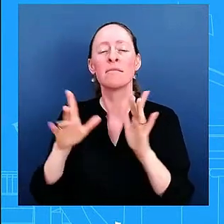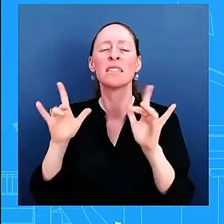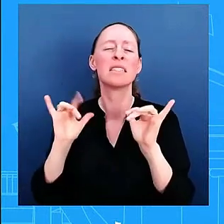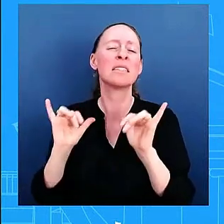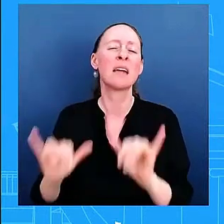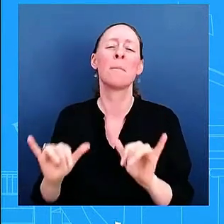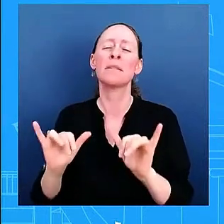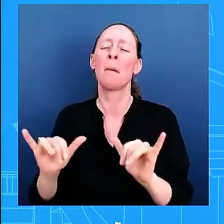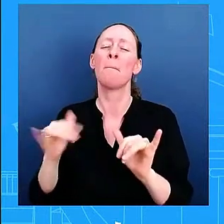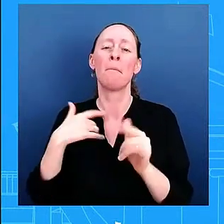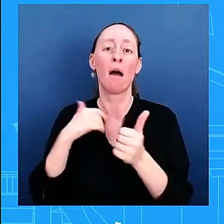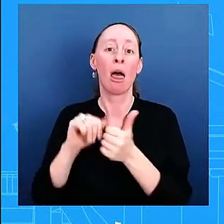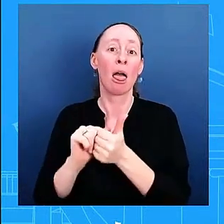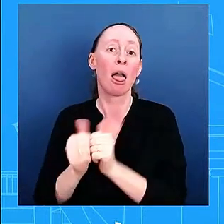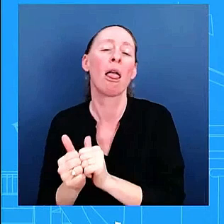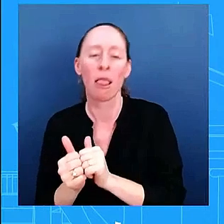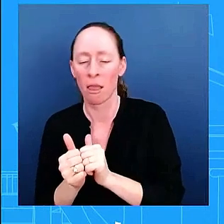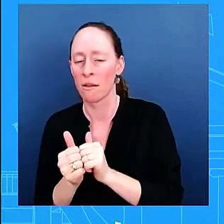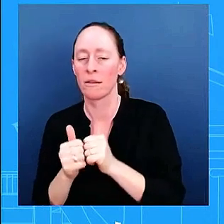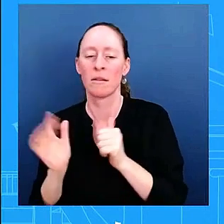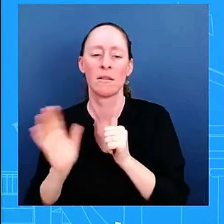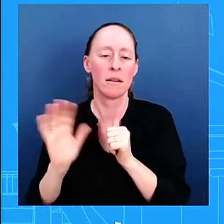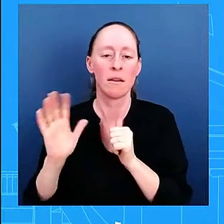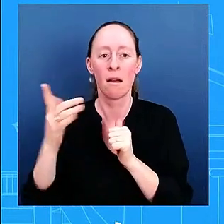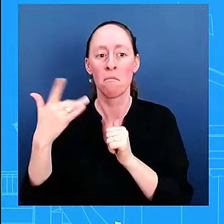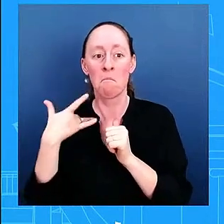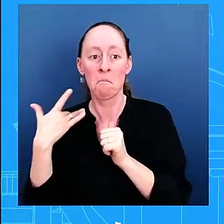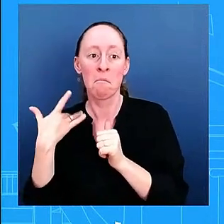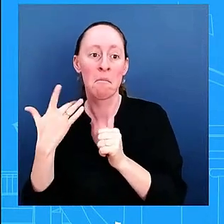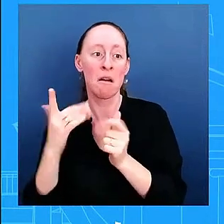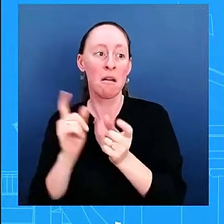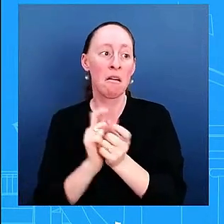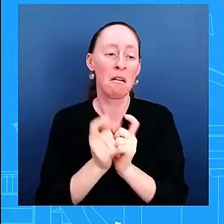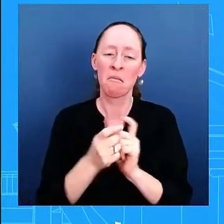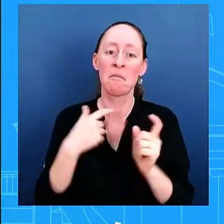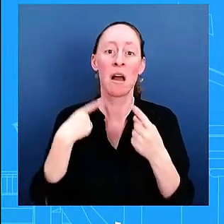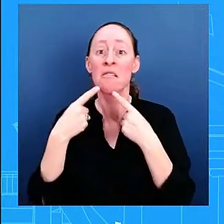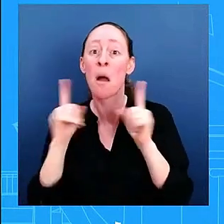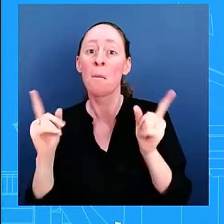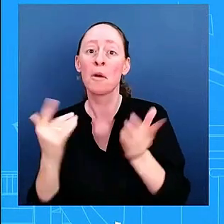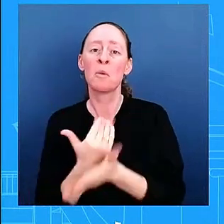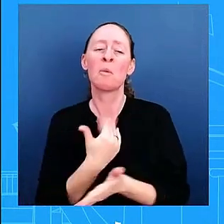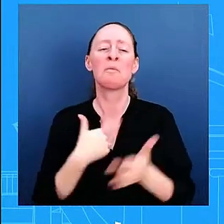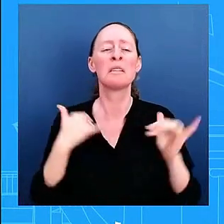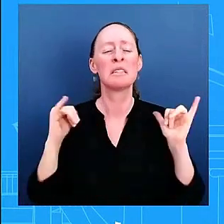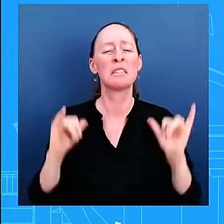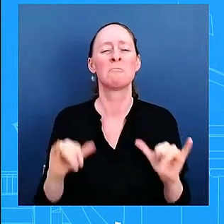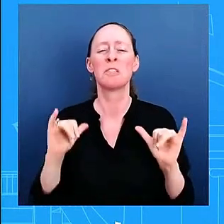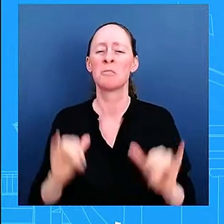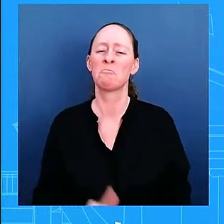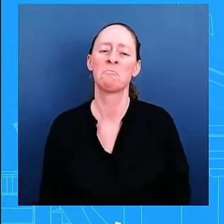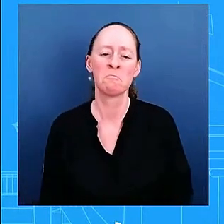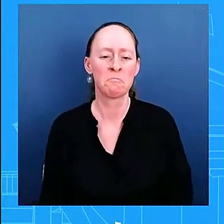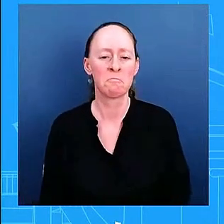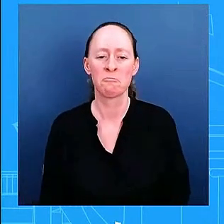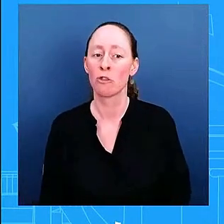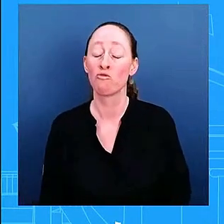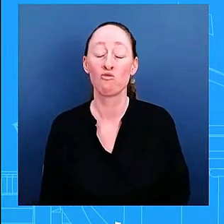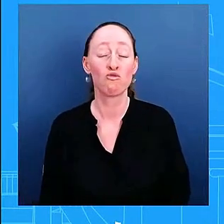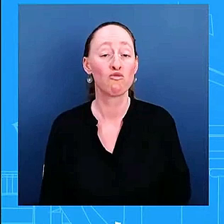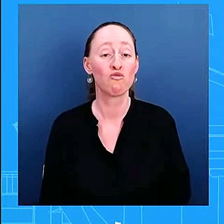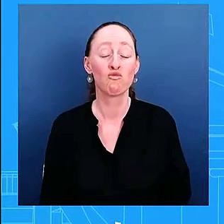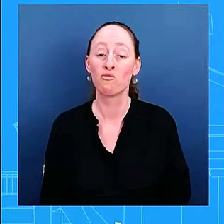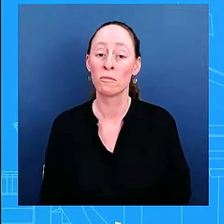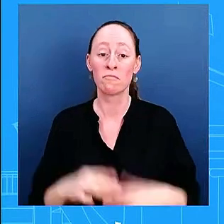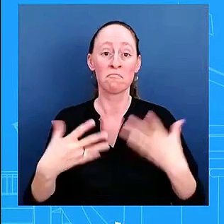don't expect any announcements so it still stays stays the same um i don't have anything to share beyond that uh beyond